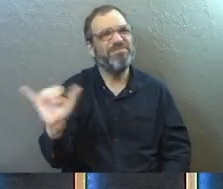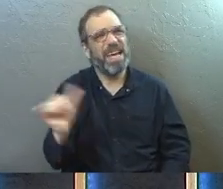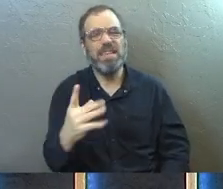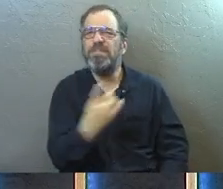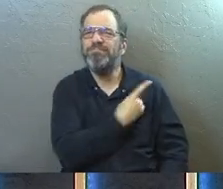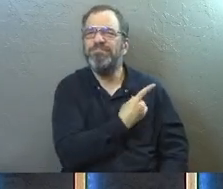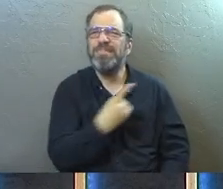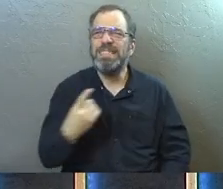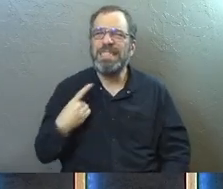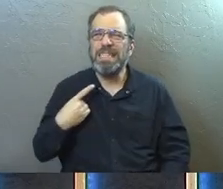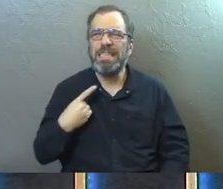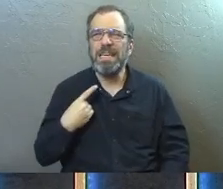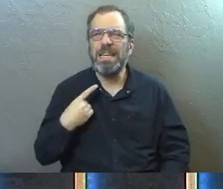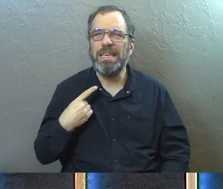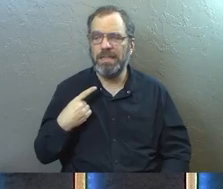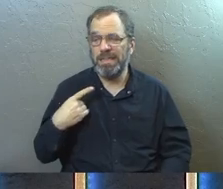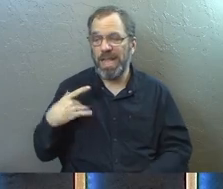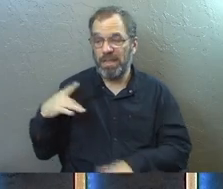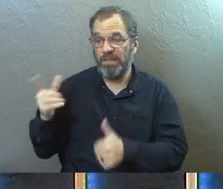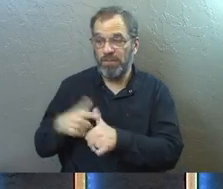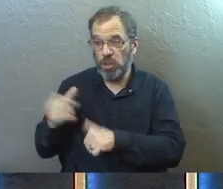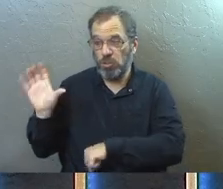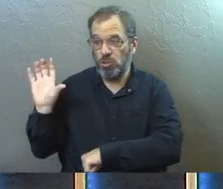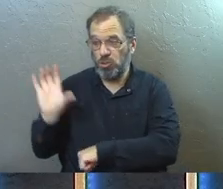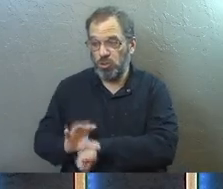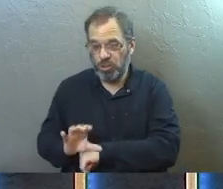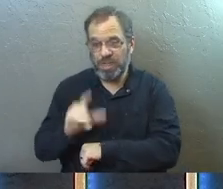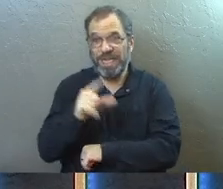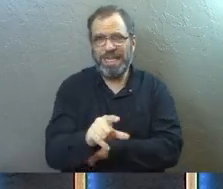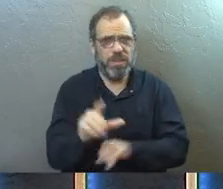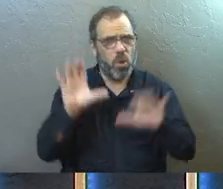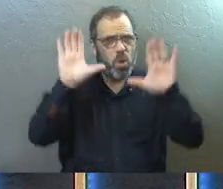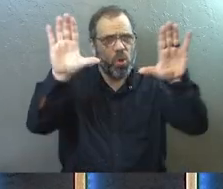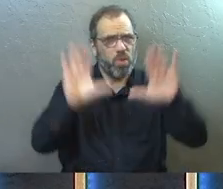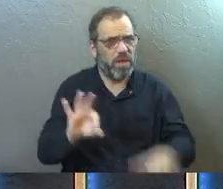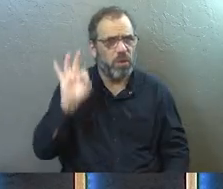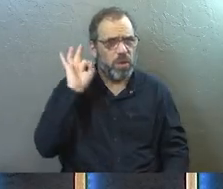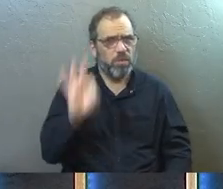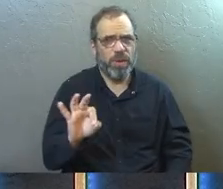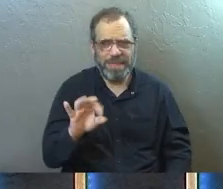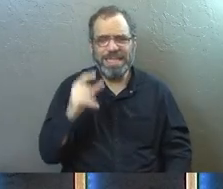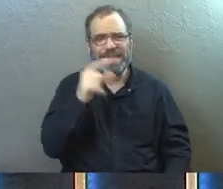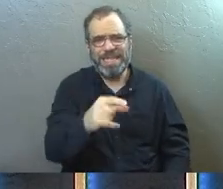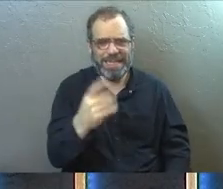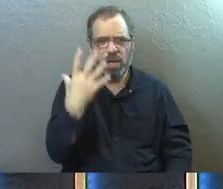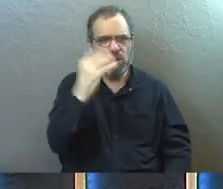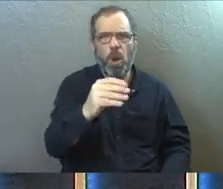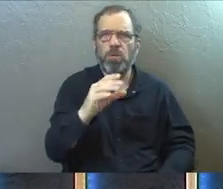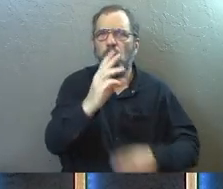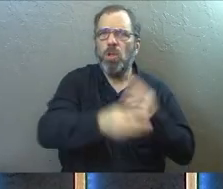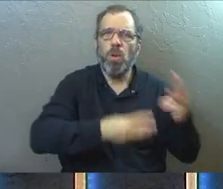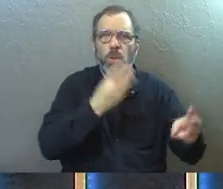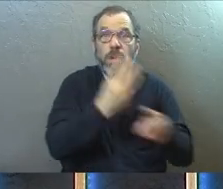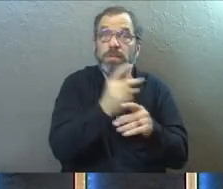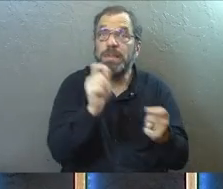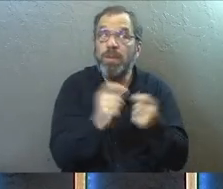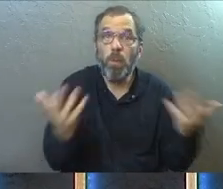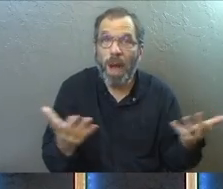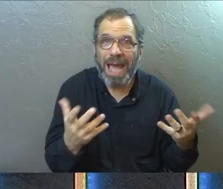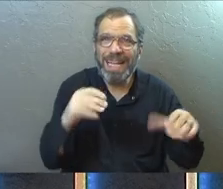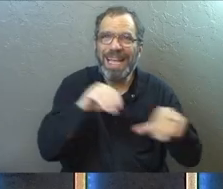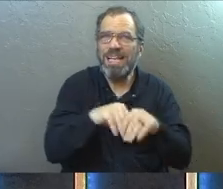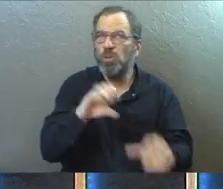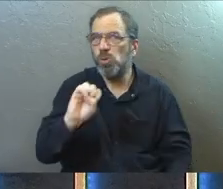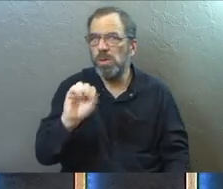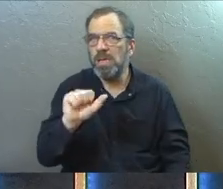figures that was selected by the early church. And he is a wonderful preacher. He started to go into all the world, specifically into